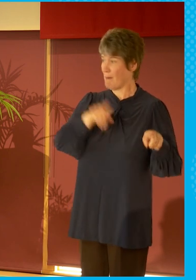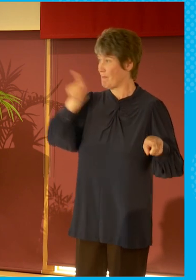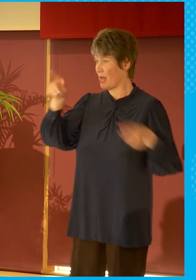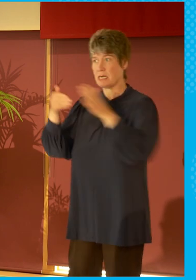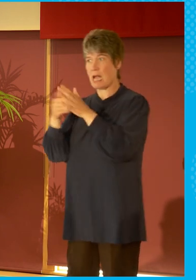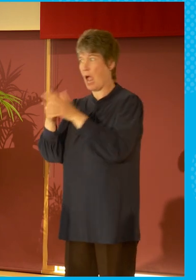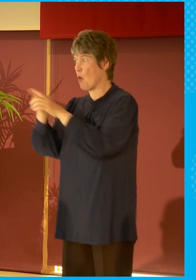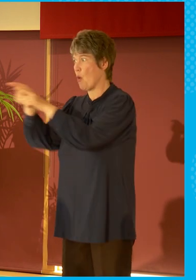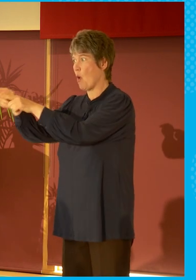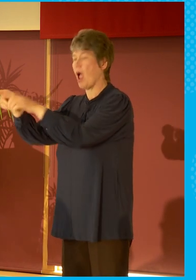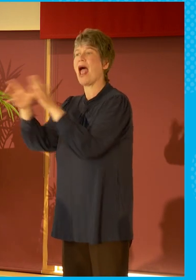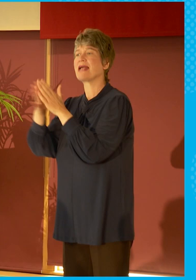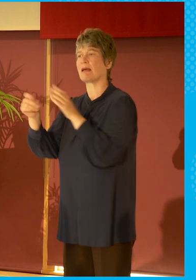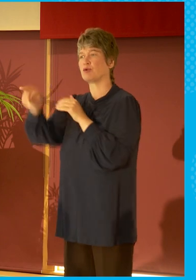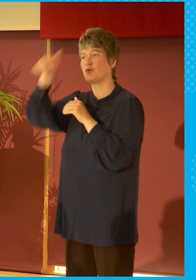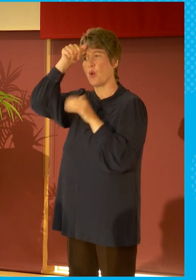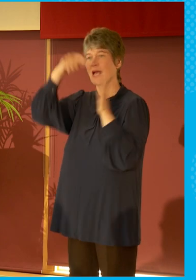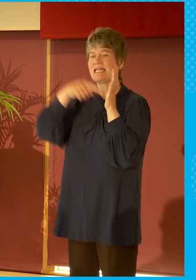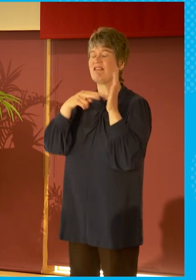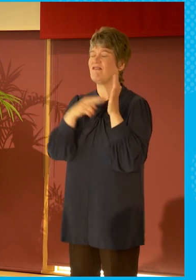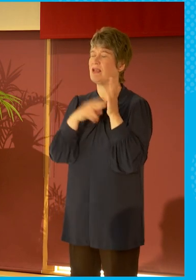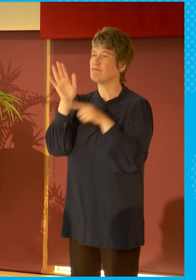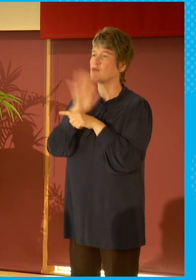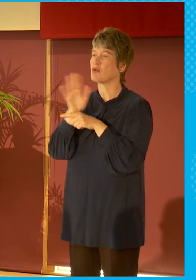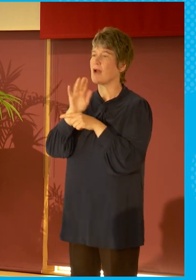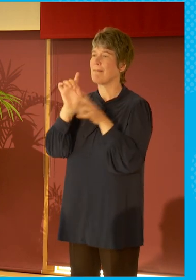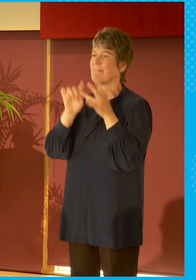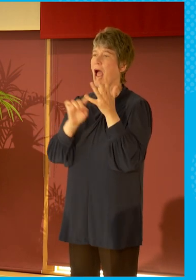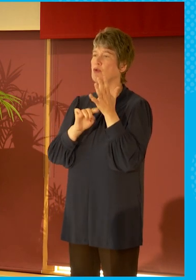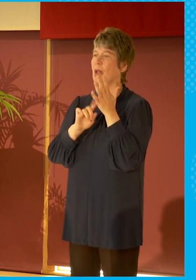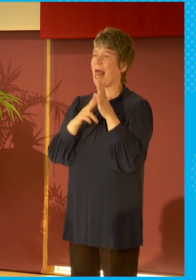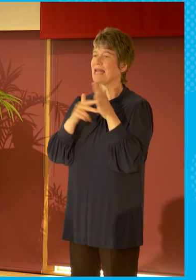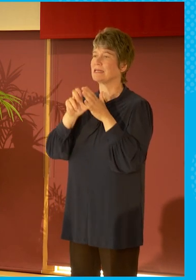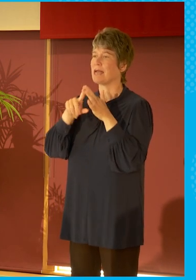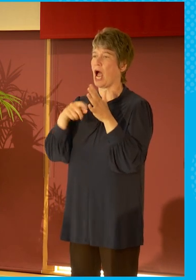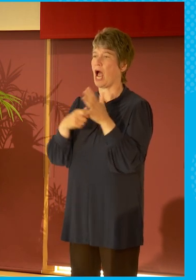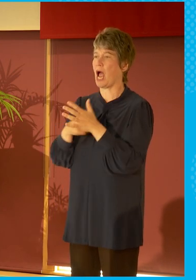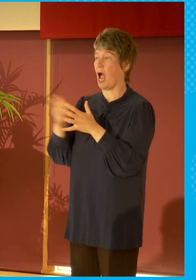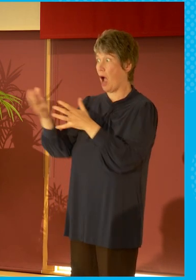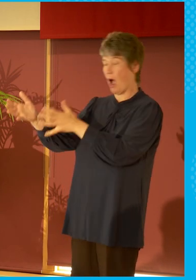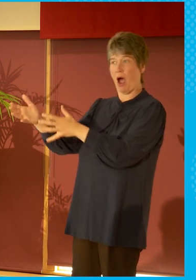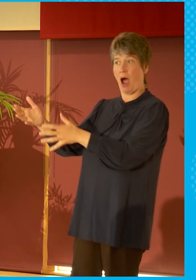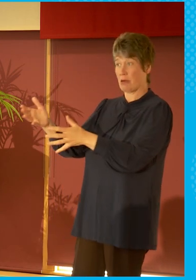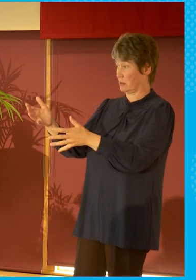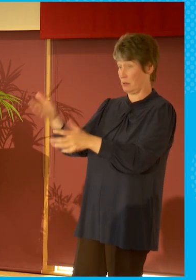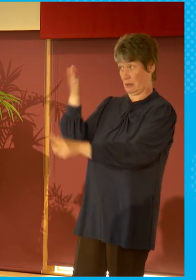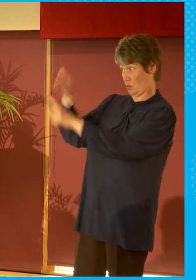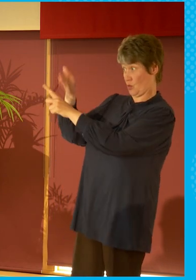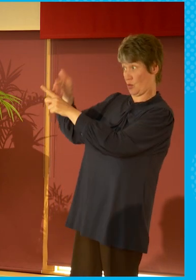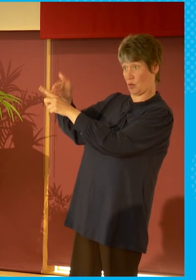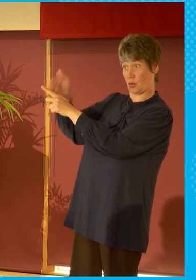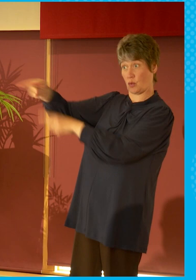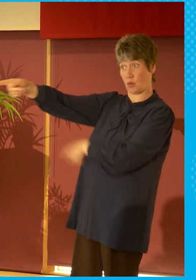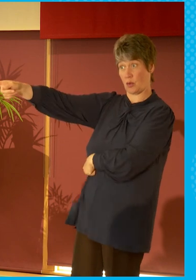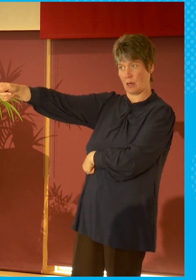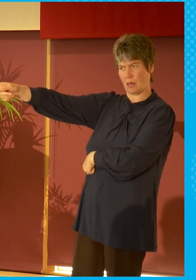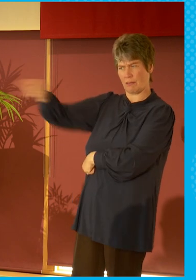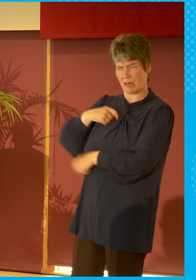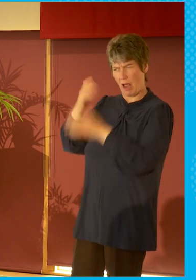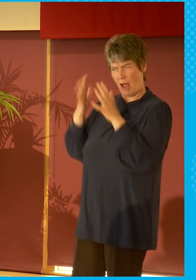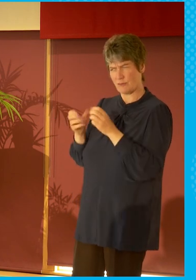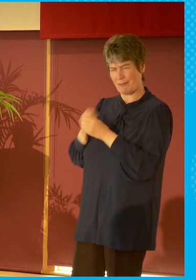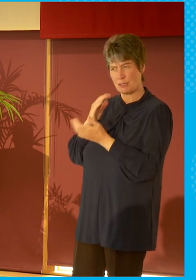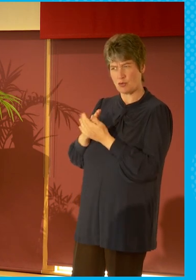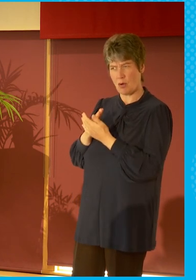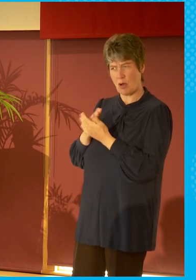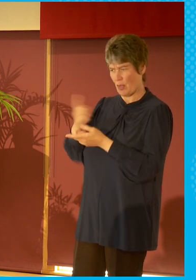Cumbernauld and so on. We have a really important job as public broadcasters to make sure we are helping train the industry and get the skills that are